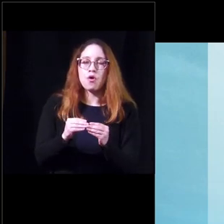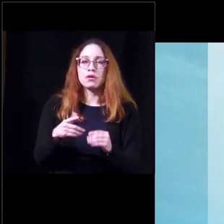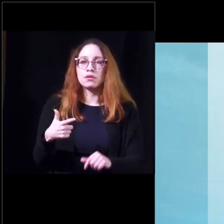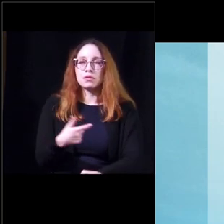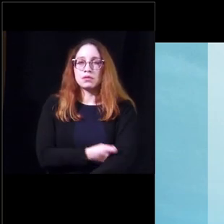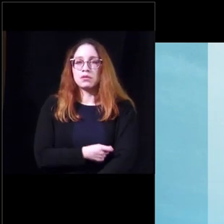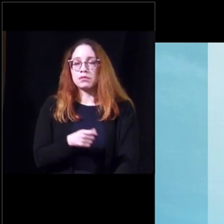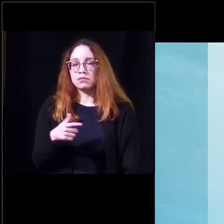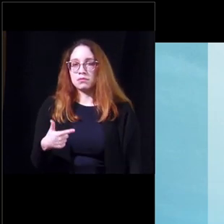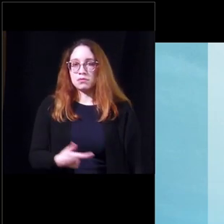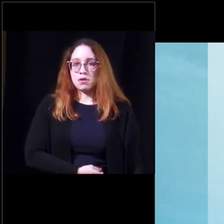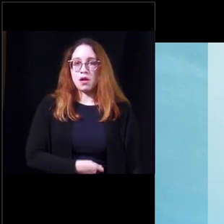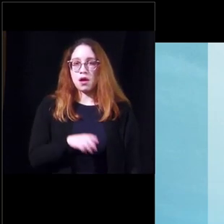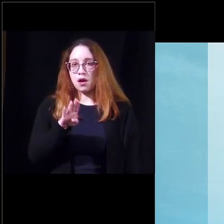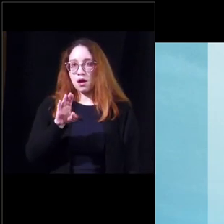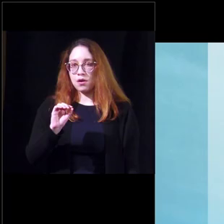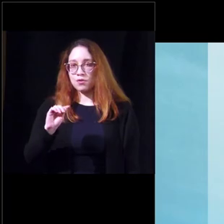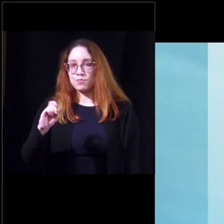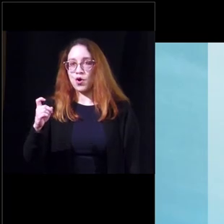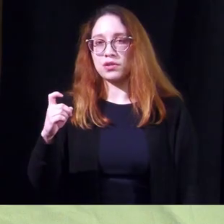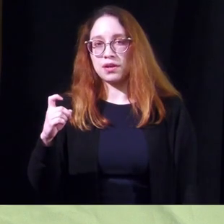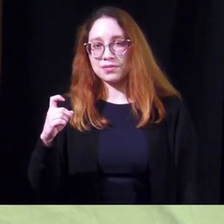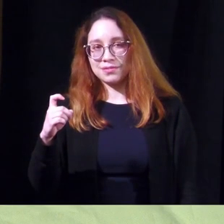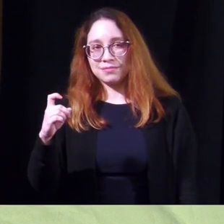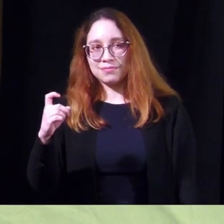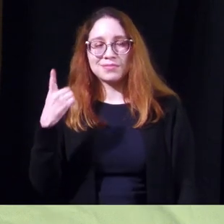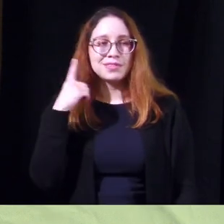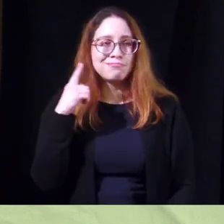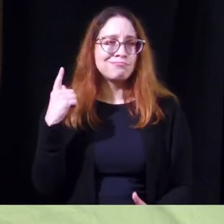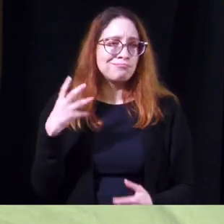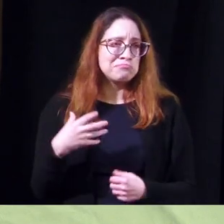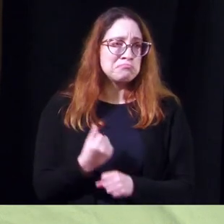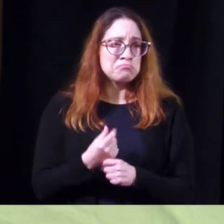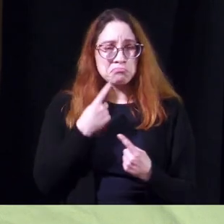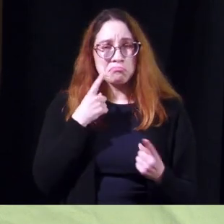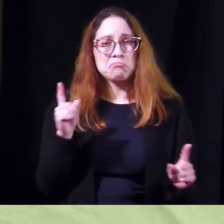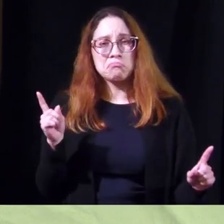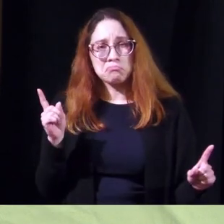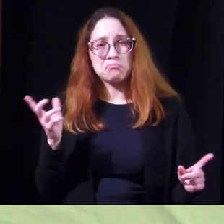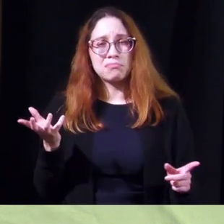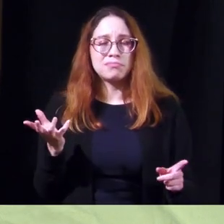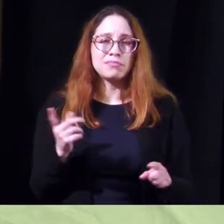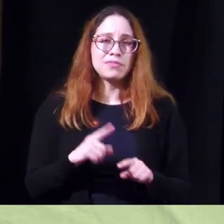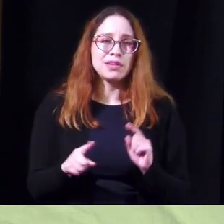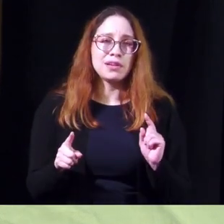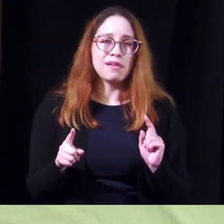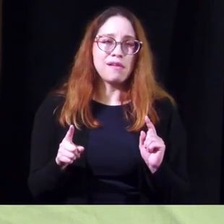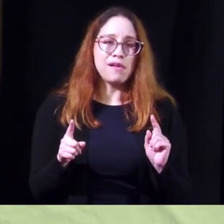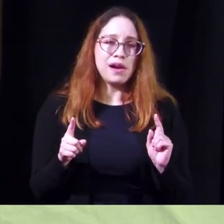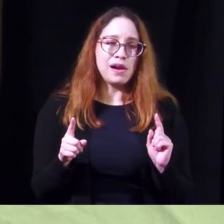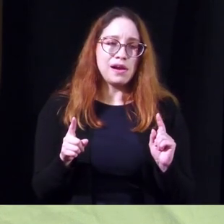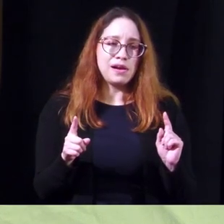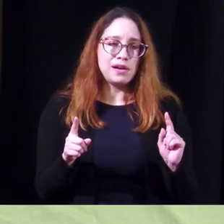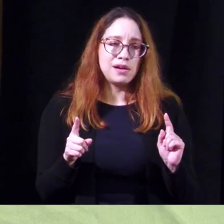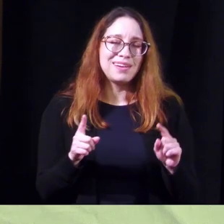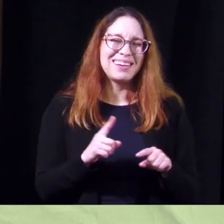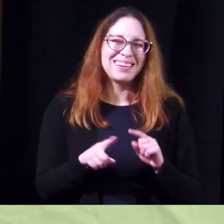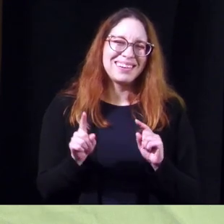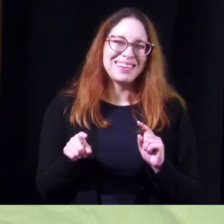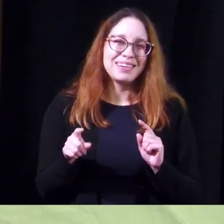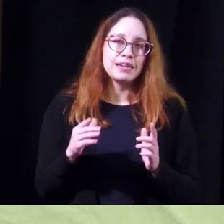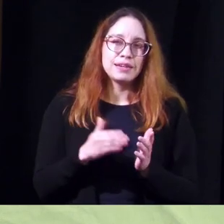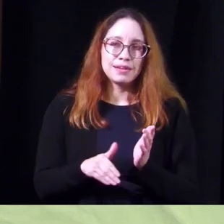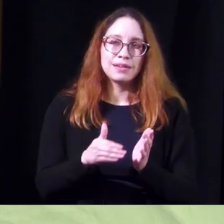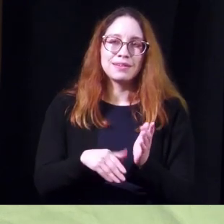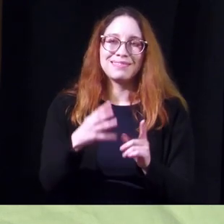botox into the bladder we've been doing this for a number of years it's quite effective uh and uh uh but it has to be